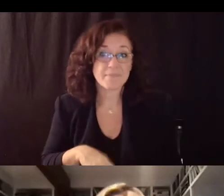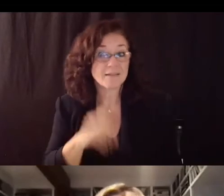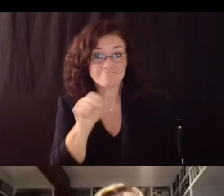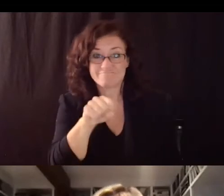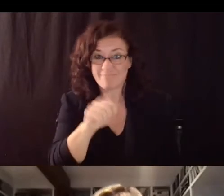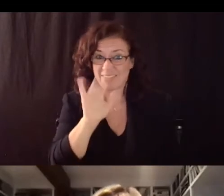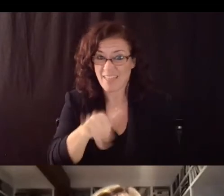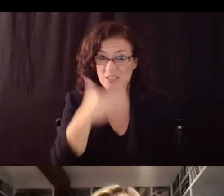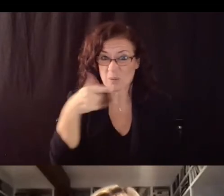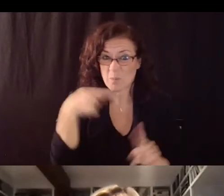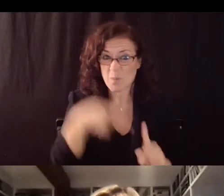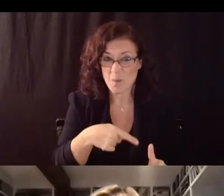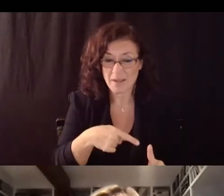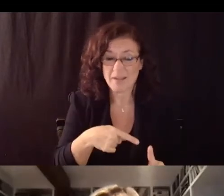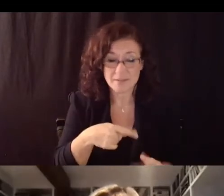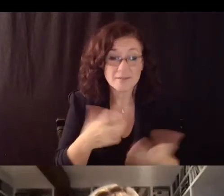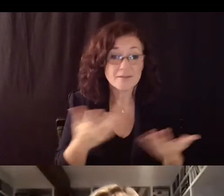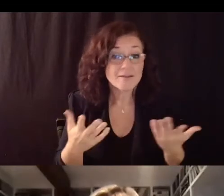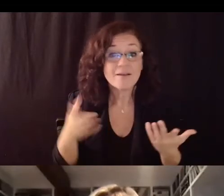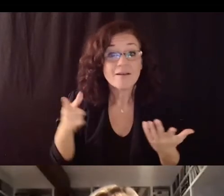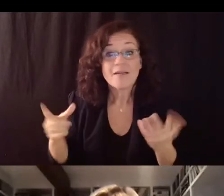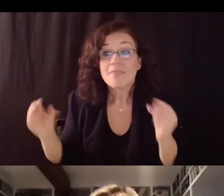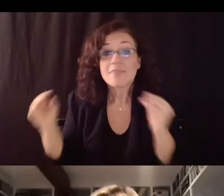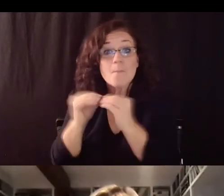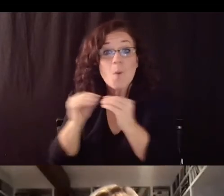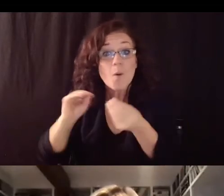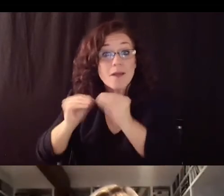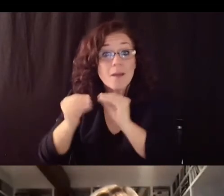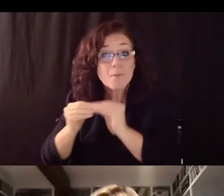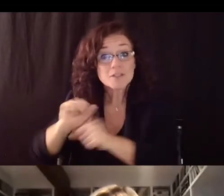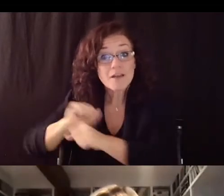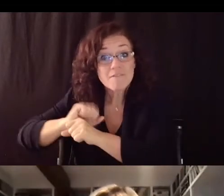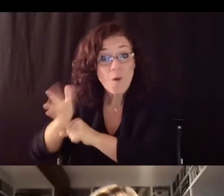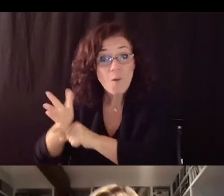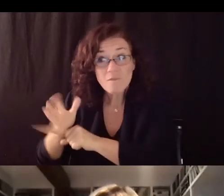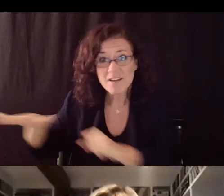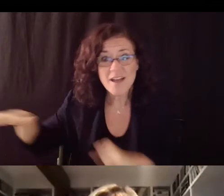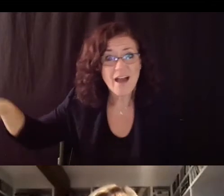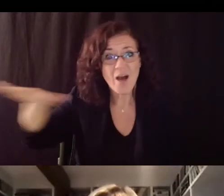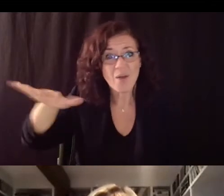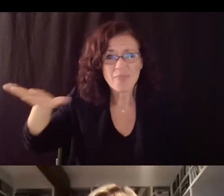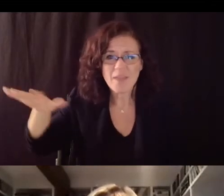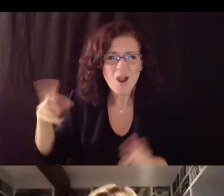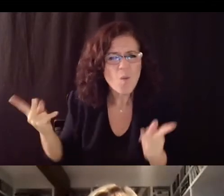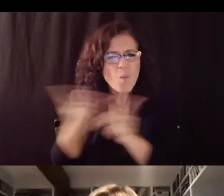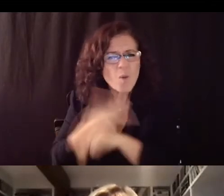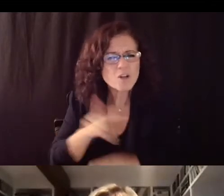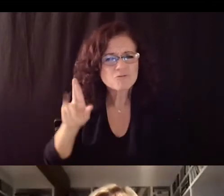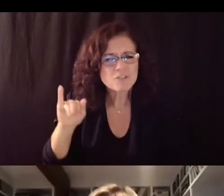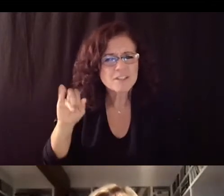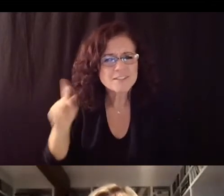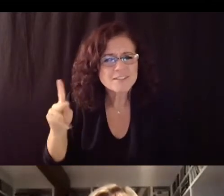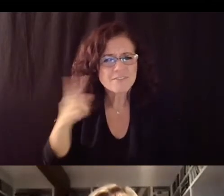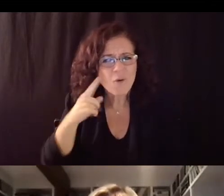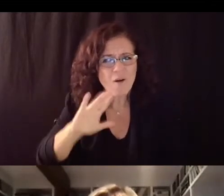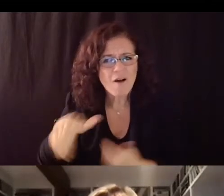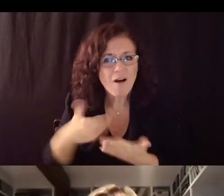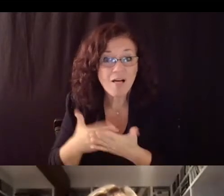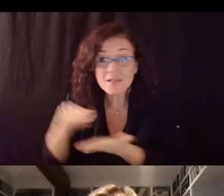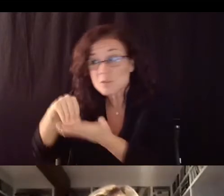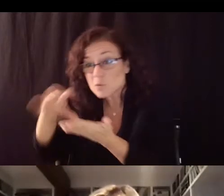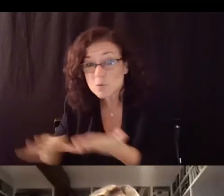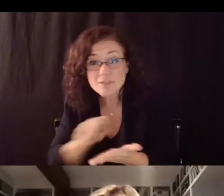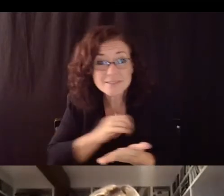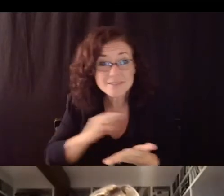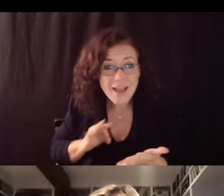the more risk it is for all of us students staff adults everyone in our community so we all want to get